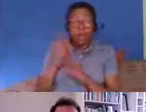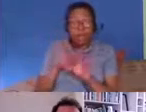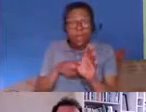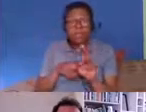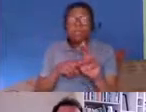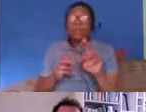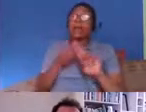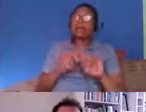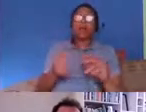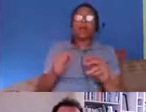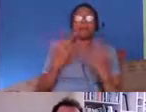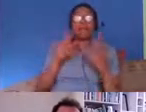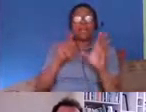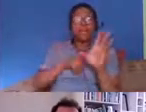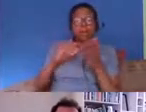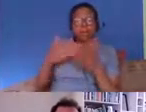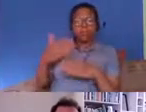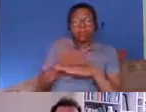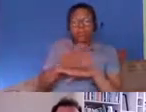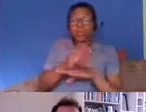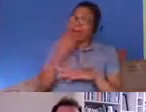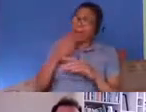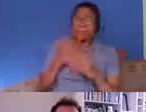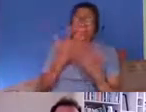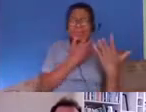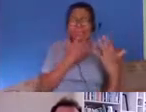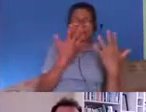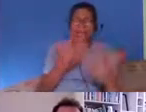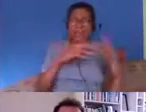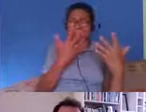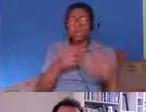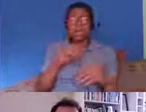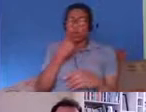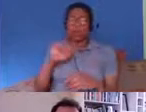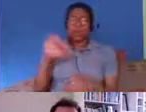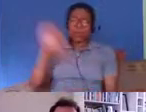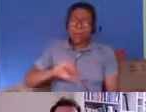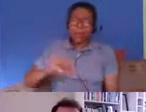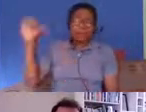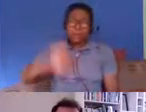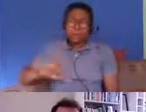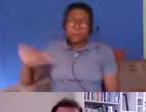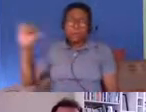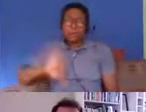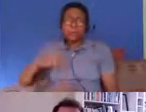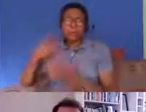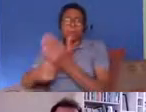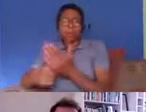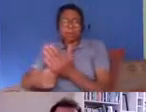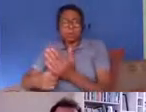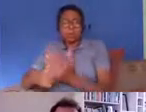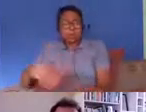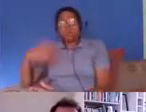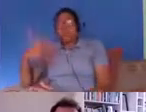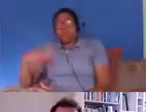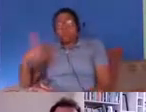10-year route it can be tens of thousands of pounds for a family of four or something like that if you're on skilled migration for spouses it's it's more like sort